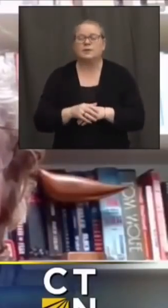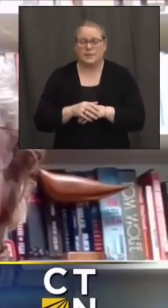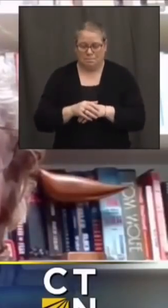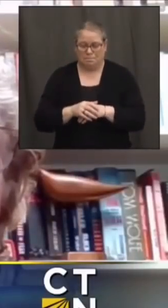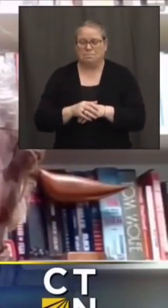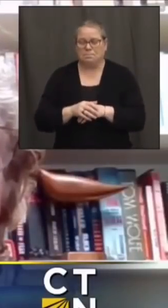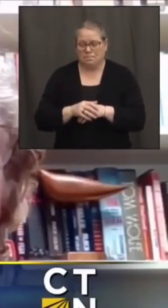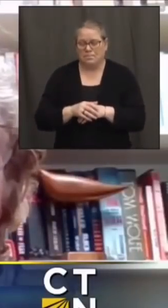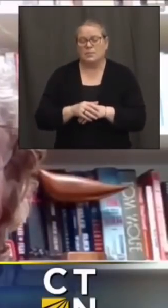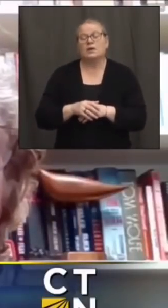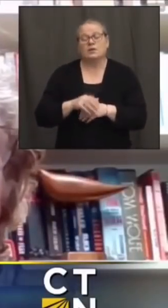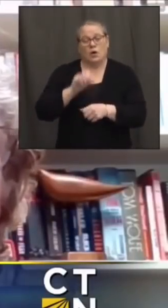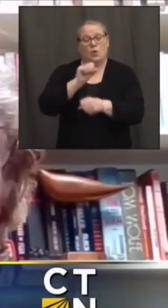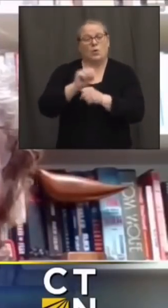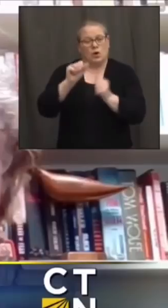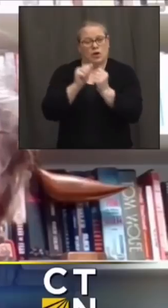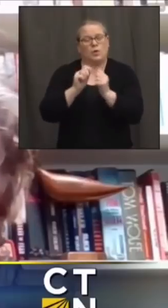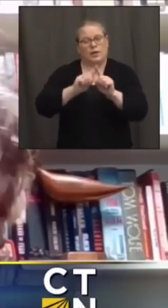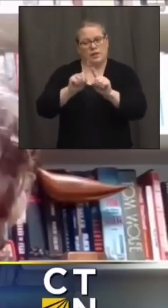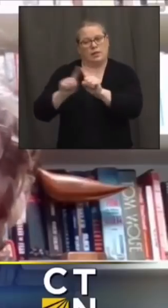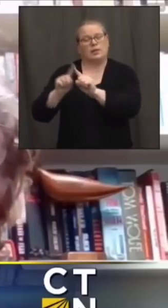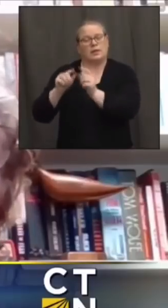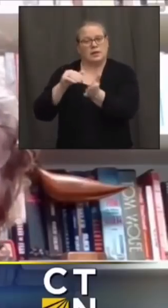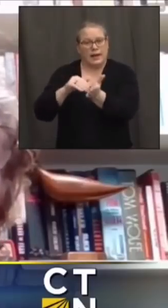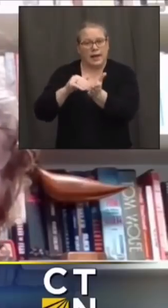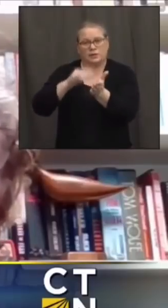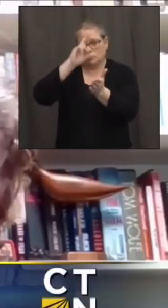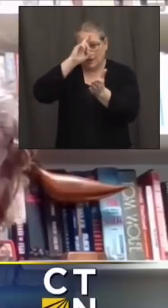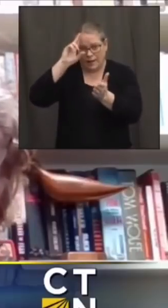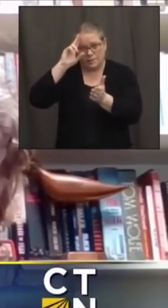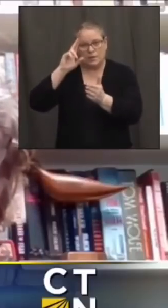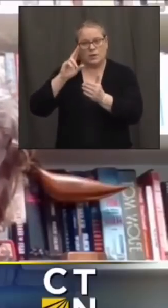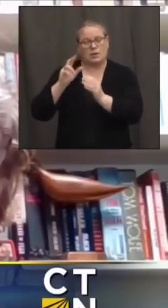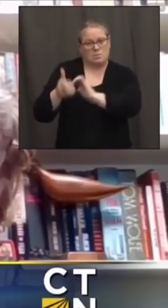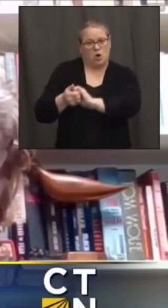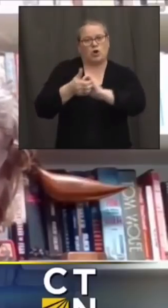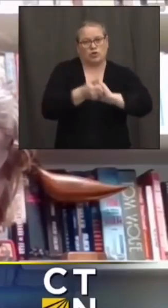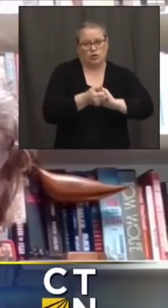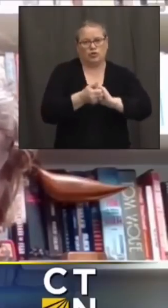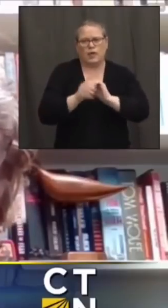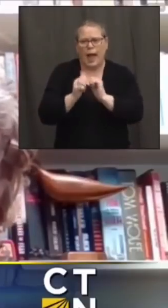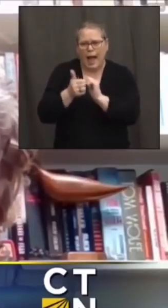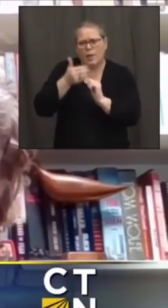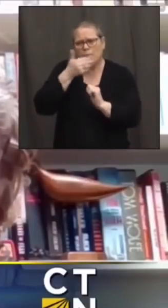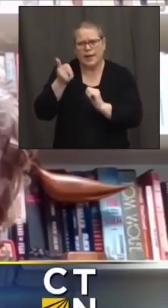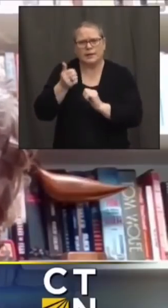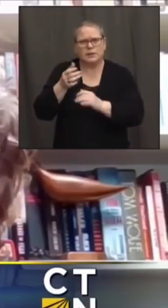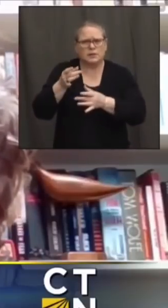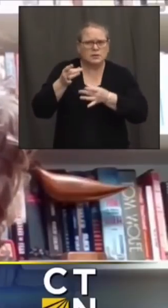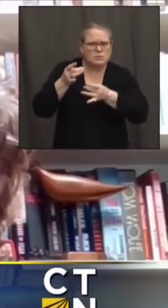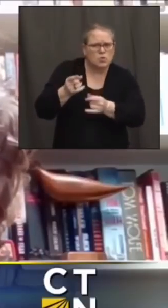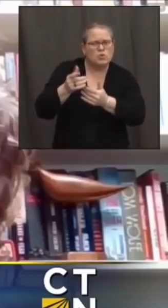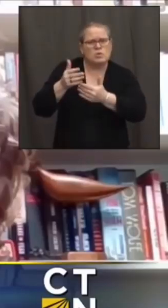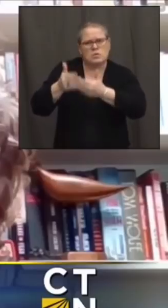um provider partners the most efficient way to do this um but to the governor's point there likely will be some